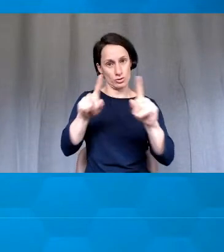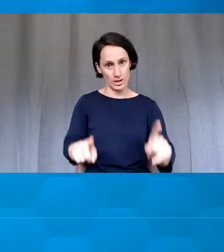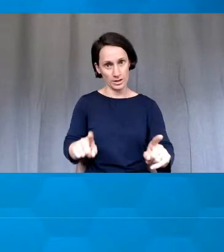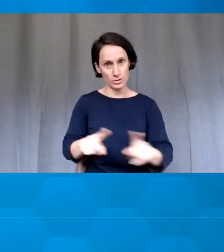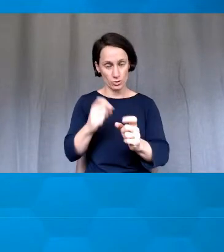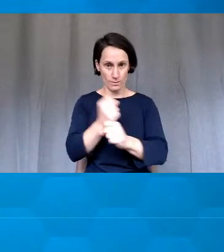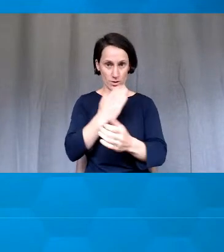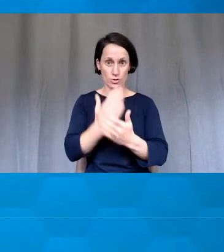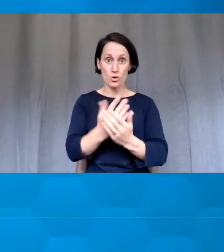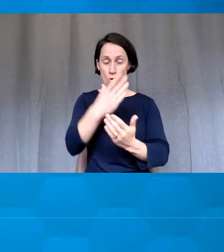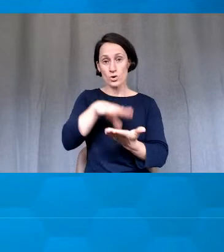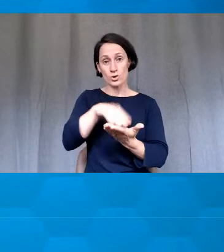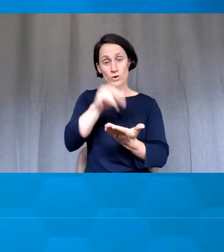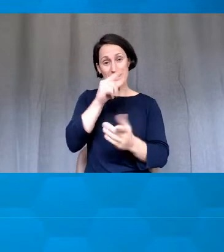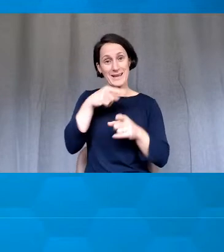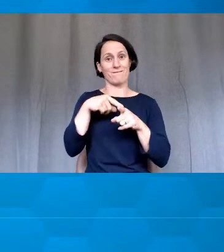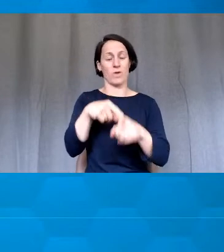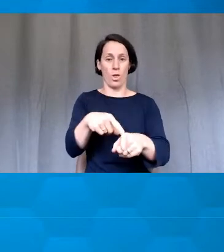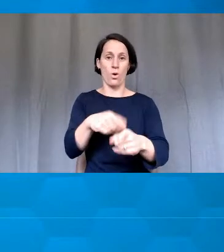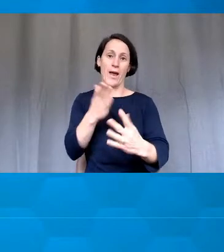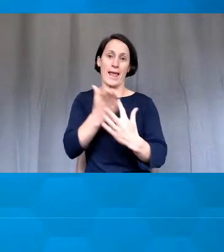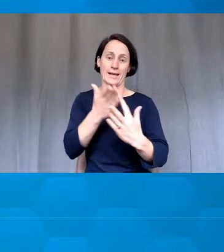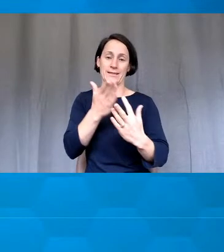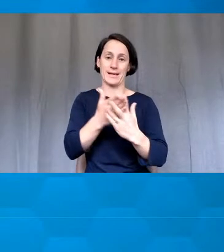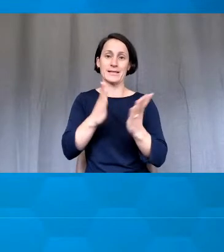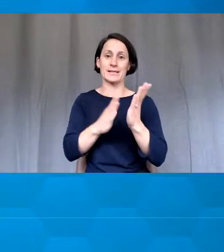to do. Okay. Next slide.